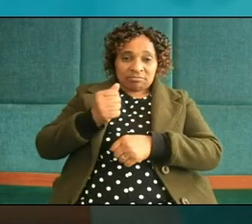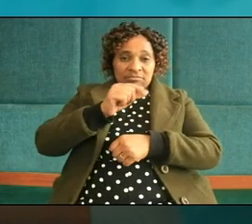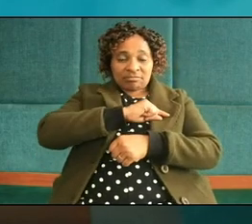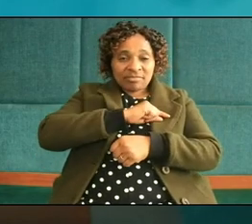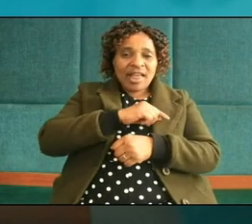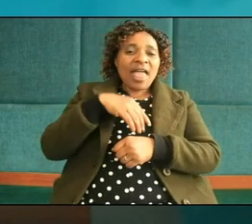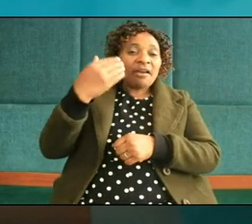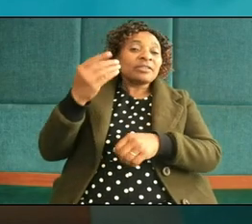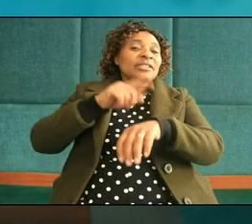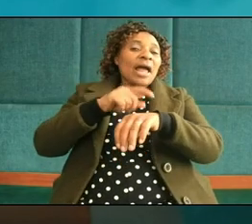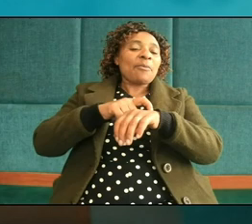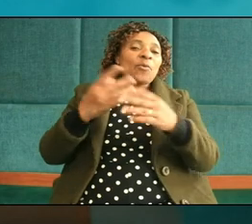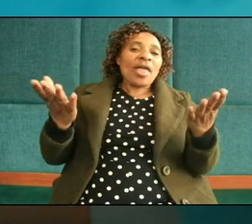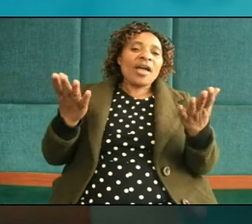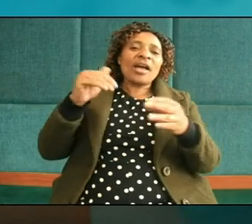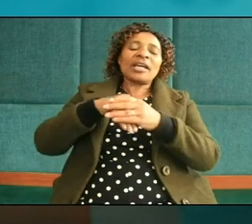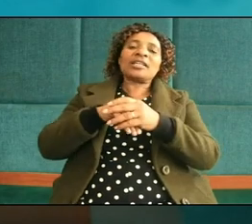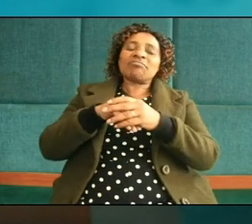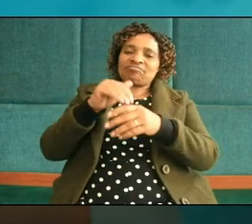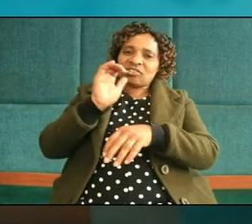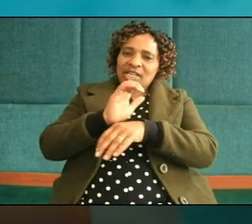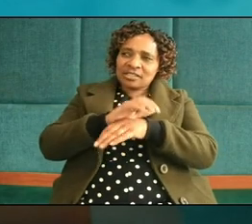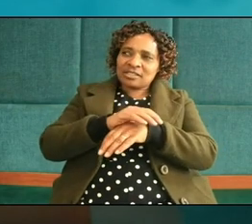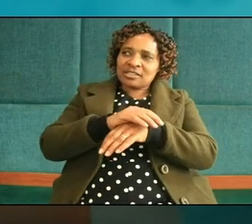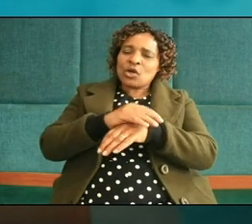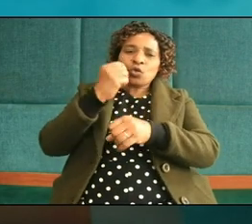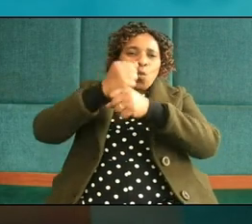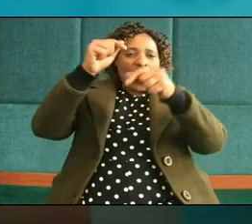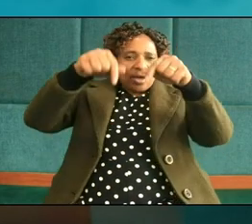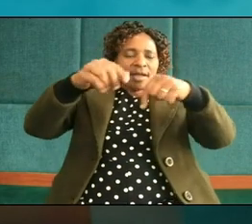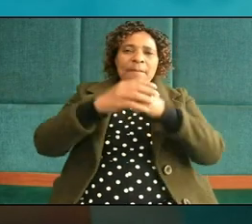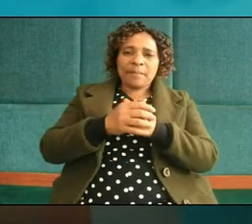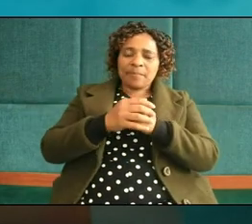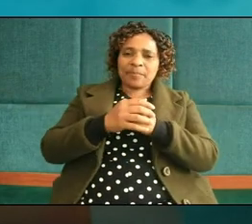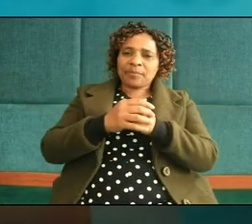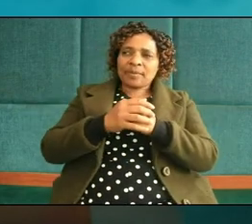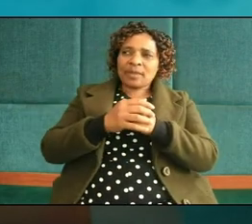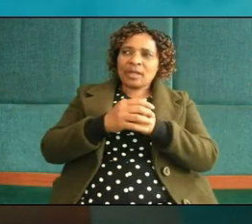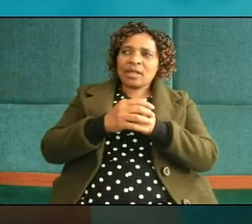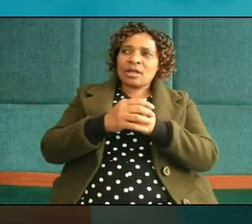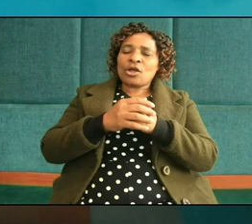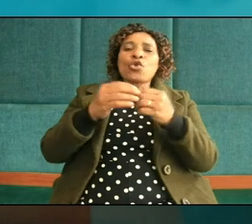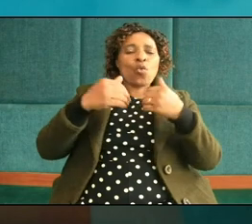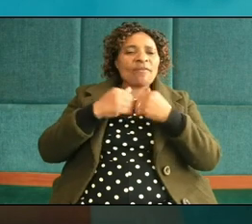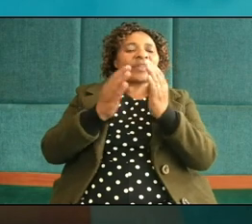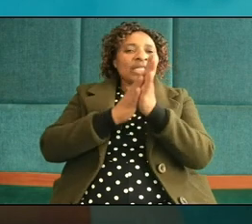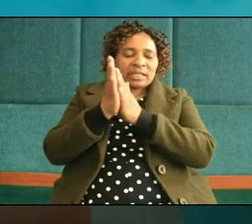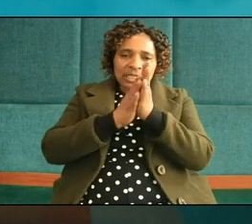every time yes we need to work here but behind you have an interest